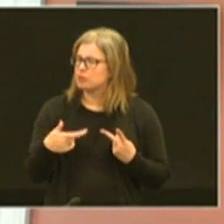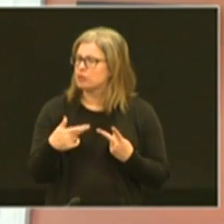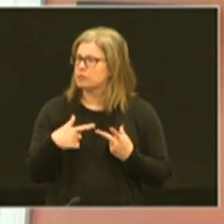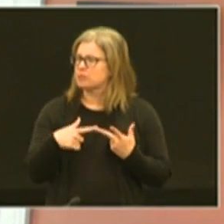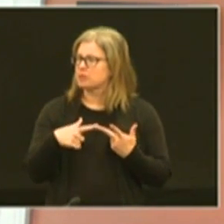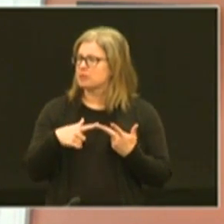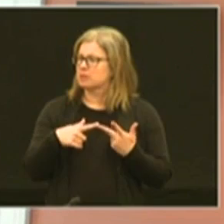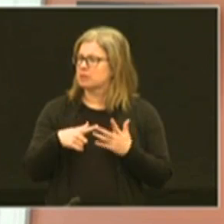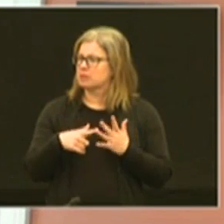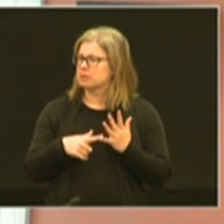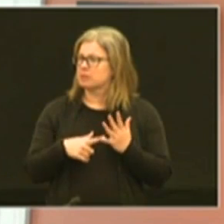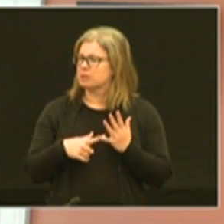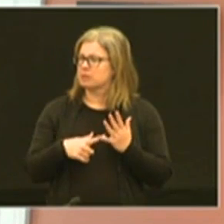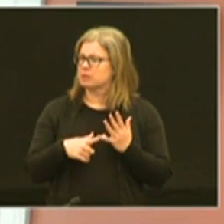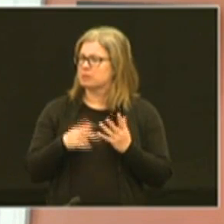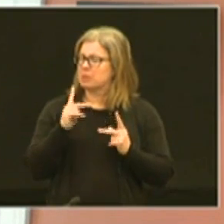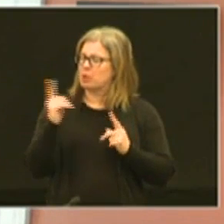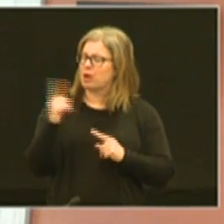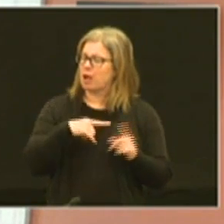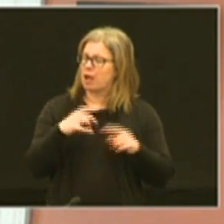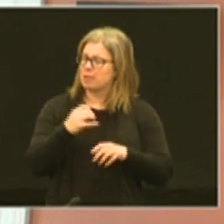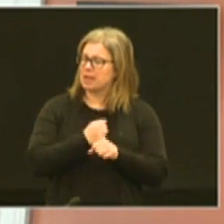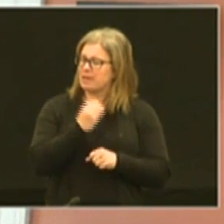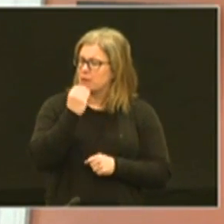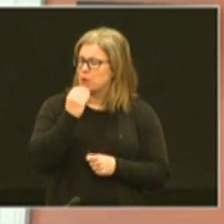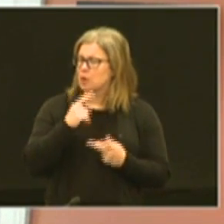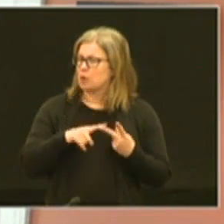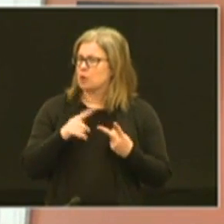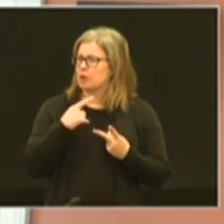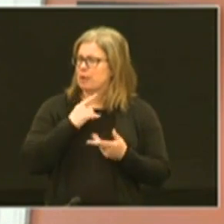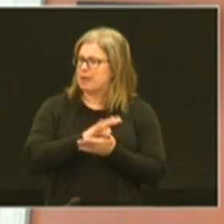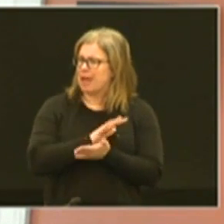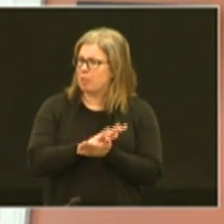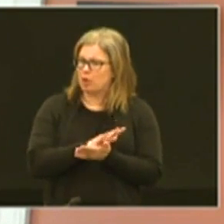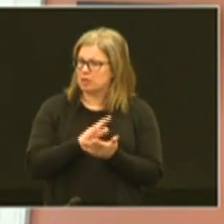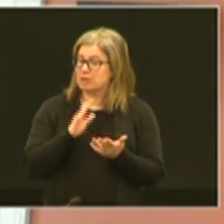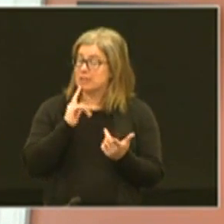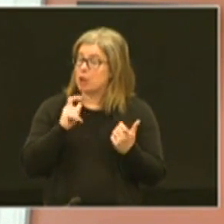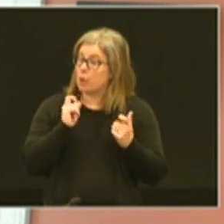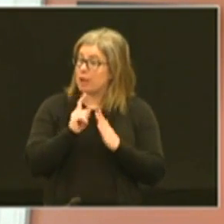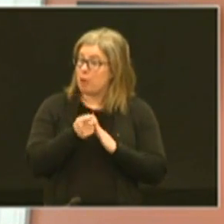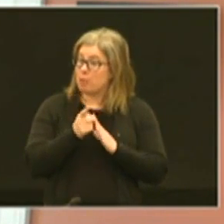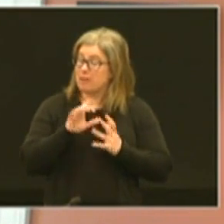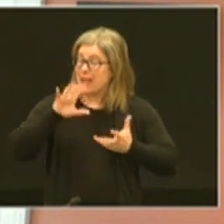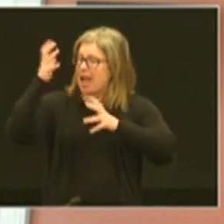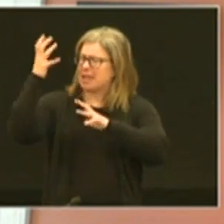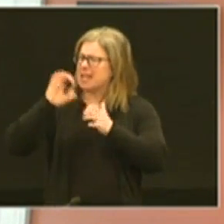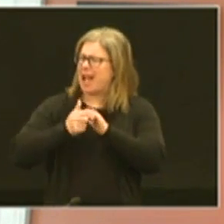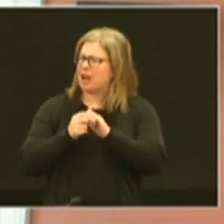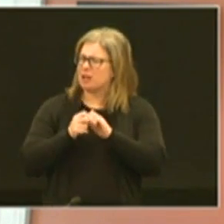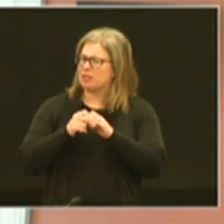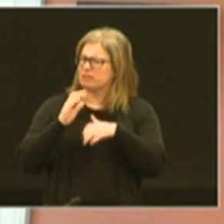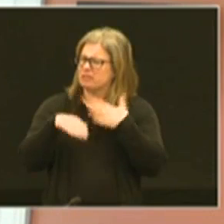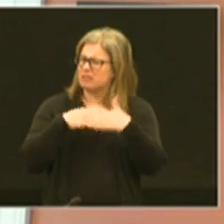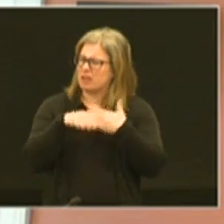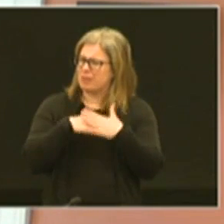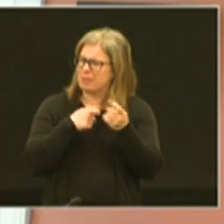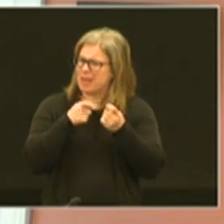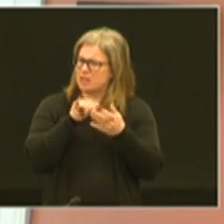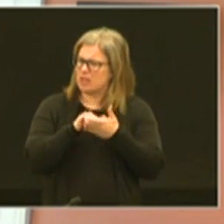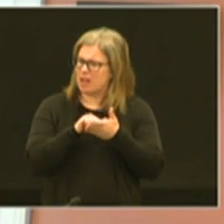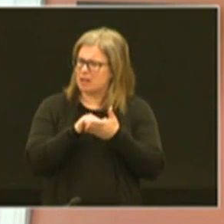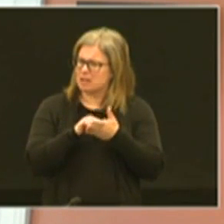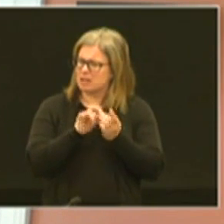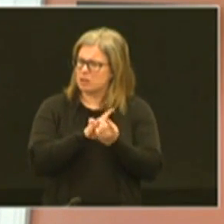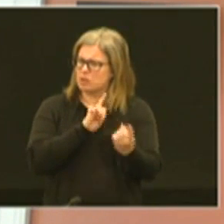halls when we're coming and getting food they're coming and getting papers I mean is it a quick moment of chaos how do you do all that and manage that